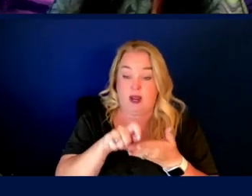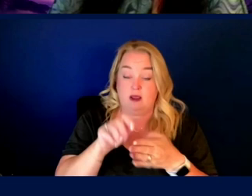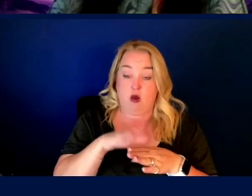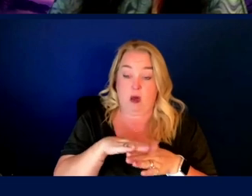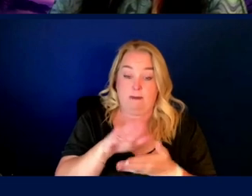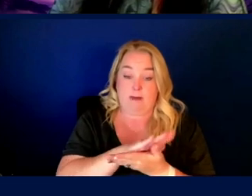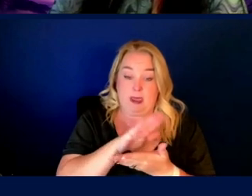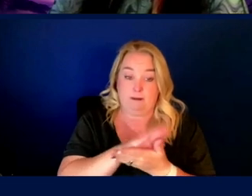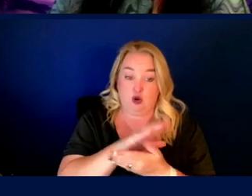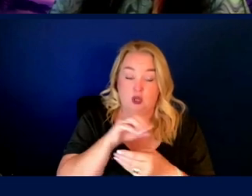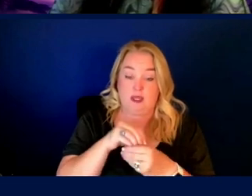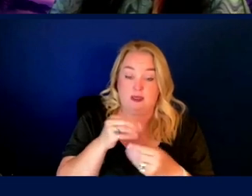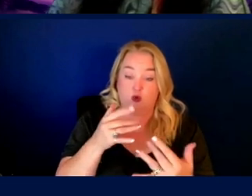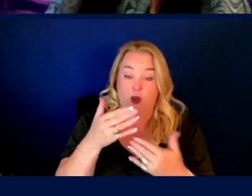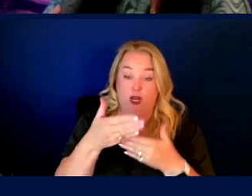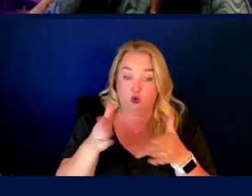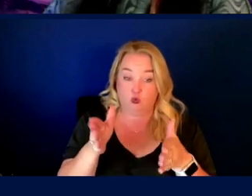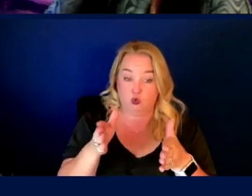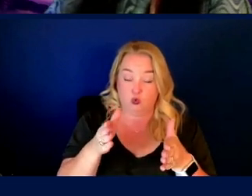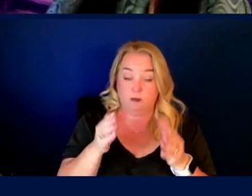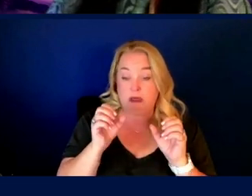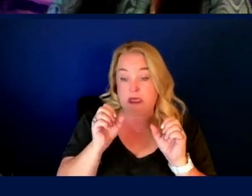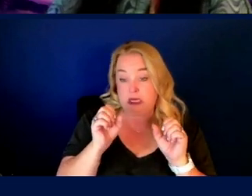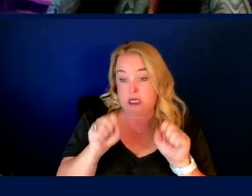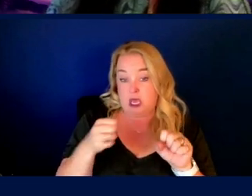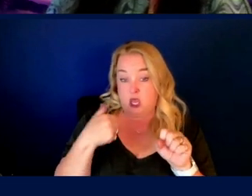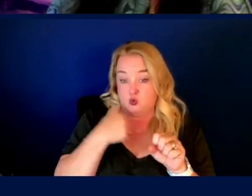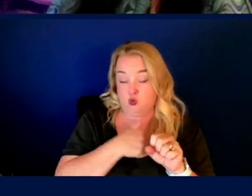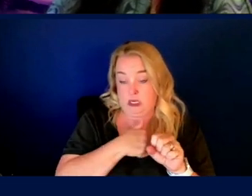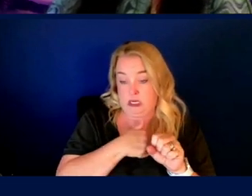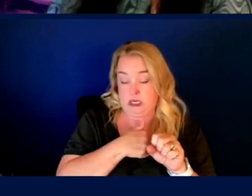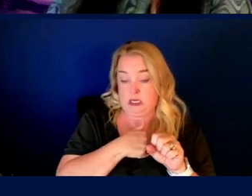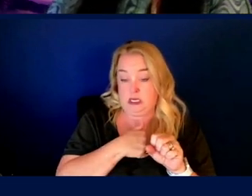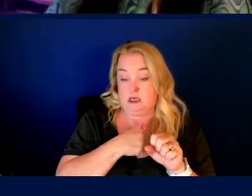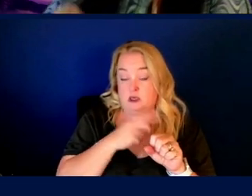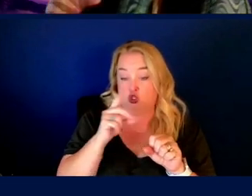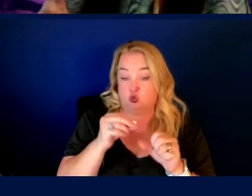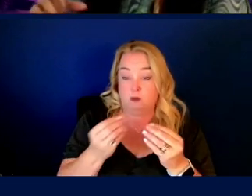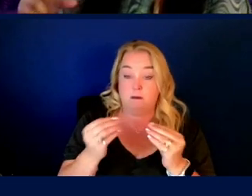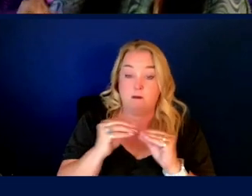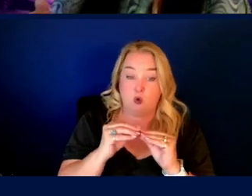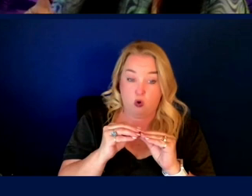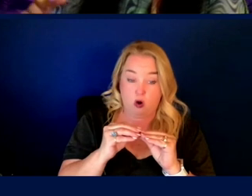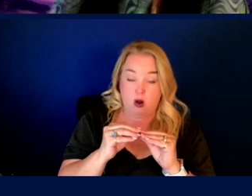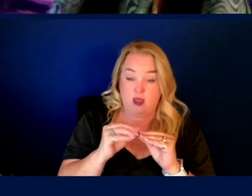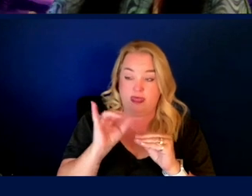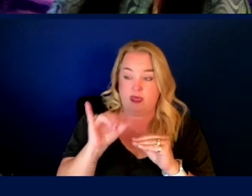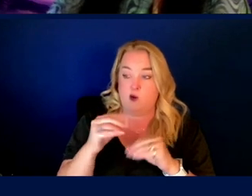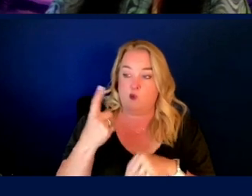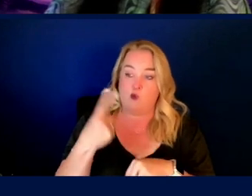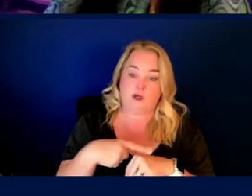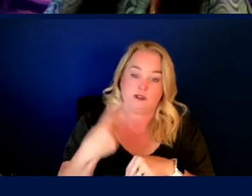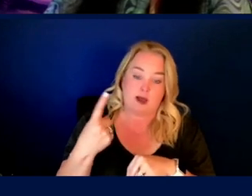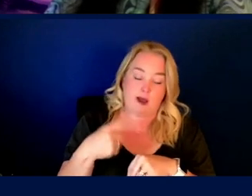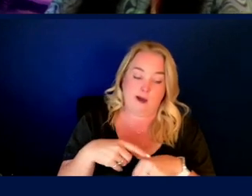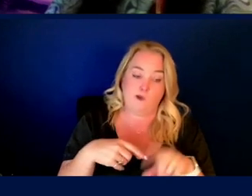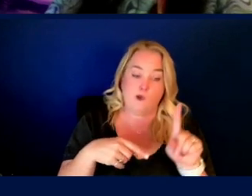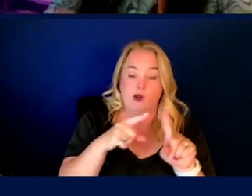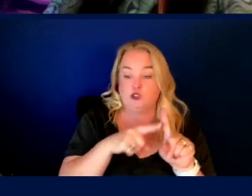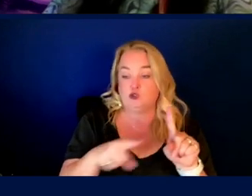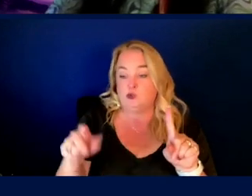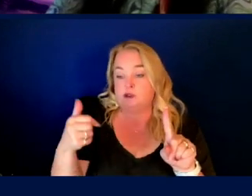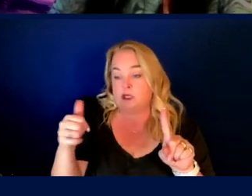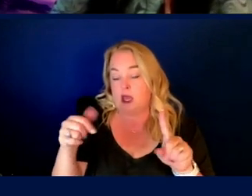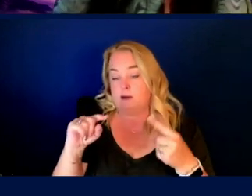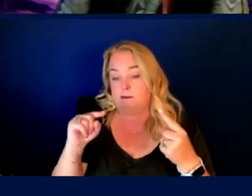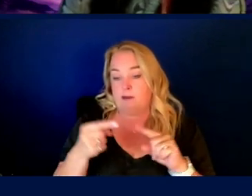paper in the waiting room, uh, you know, can we, can we grow beyond that? Can we grow beyond that one time snapshot one to 10 self-reported pain